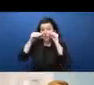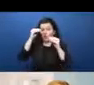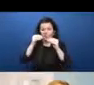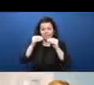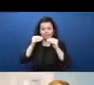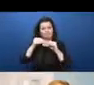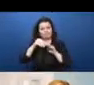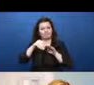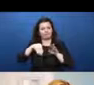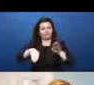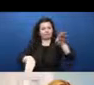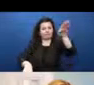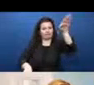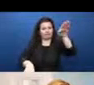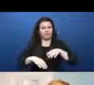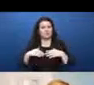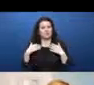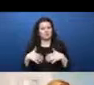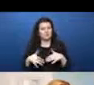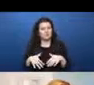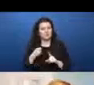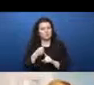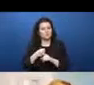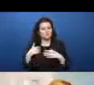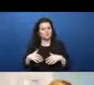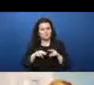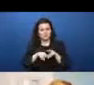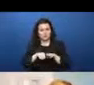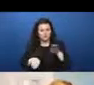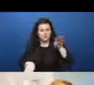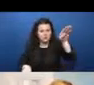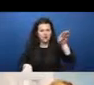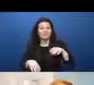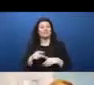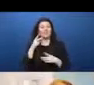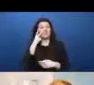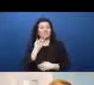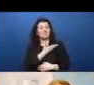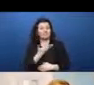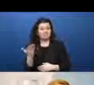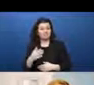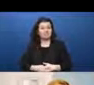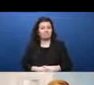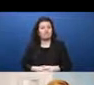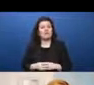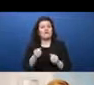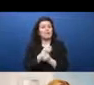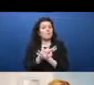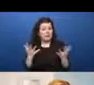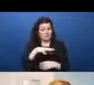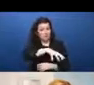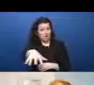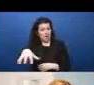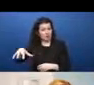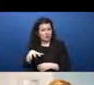troubling. At the peak of the pandemic, more than 190 countries closed the doors of their schools to